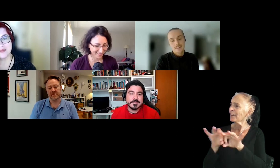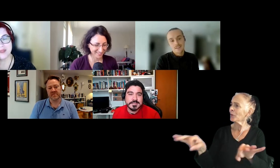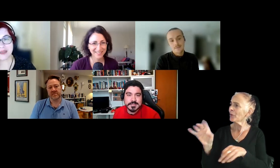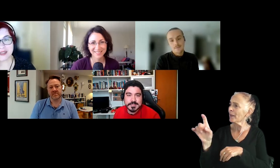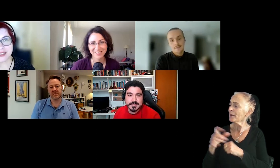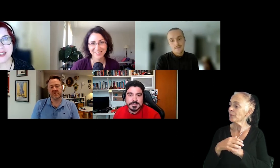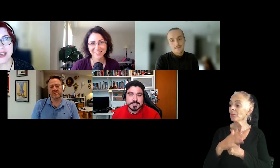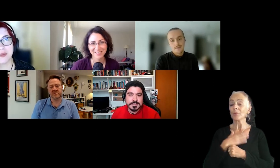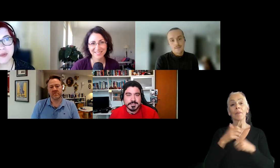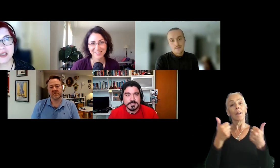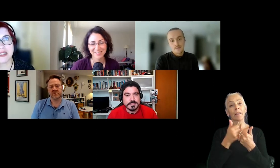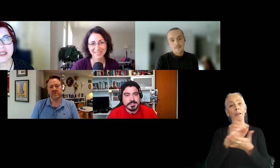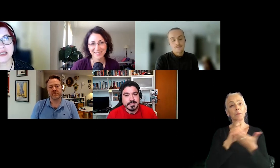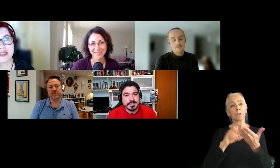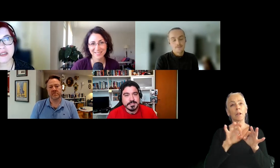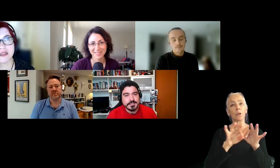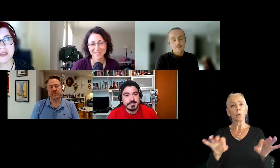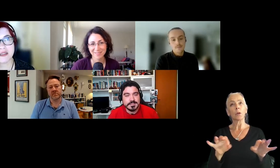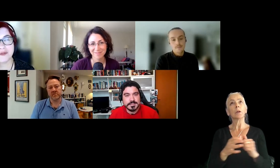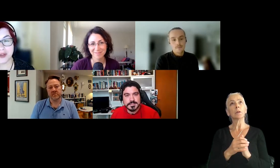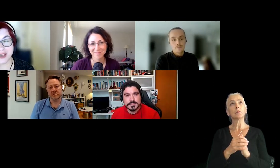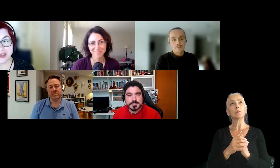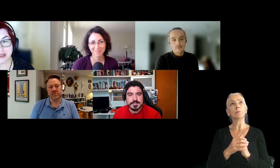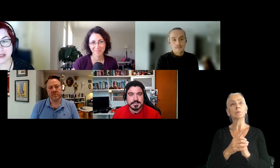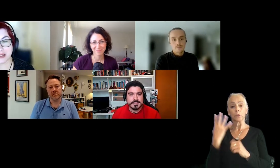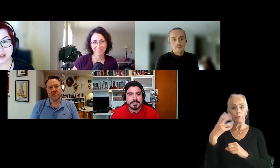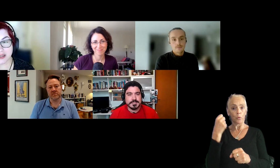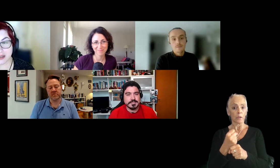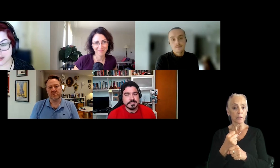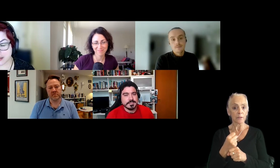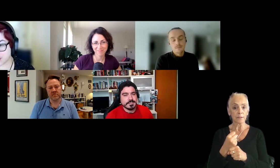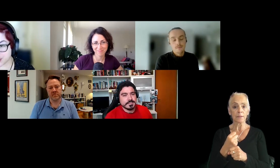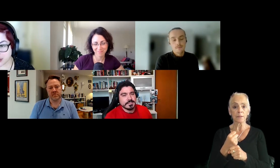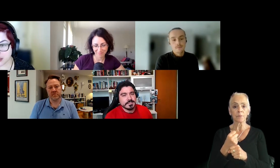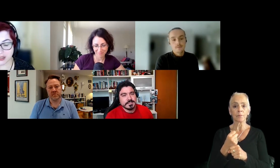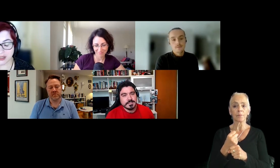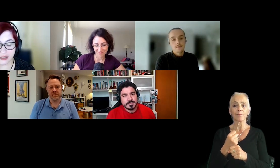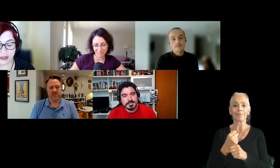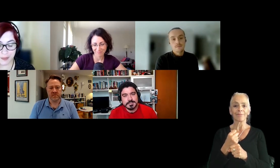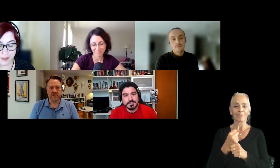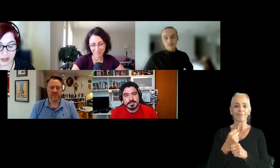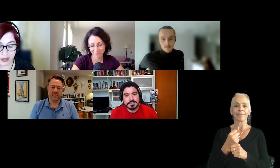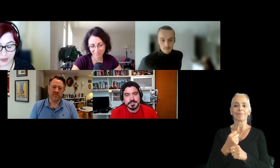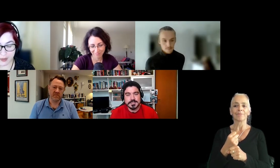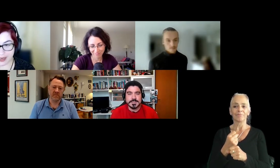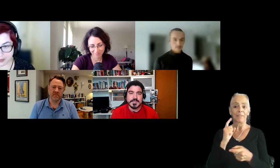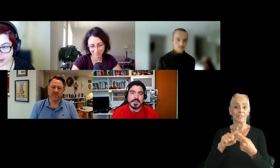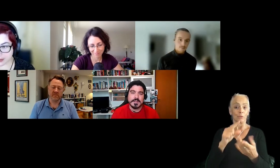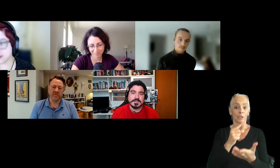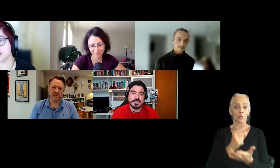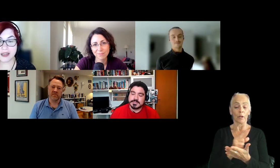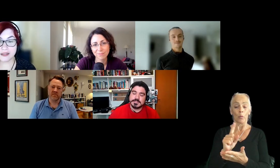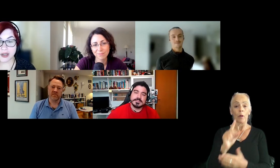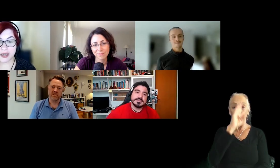My game design degree was four years graduation. It was back in